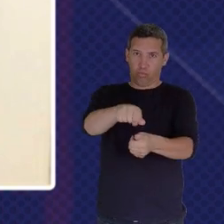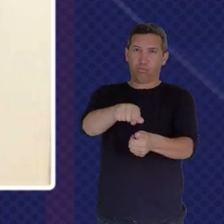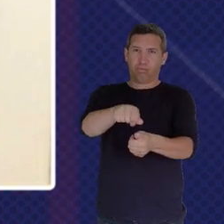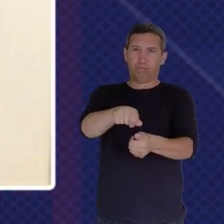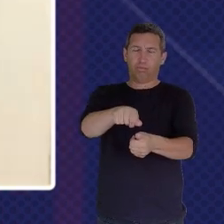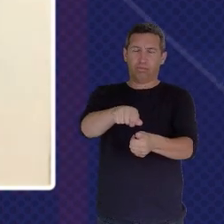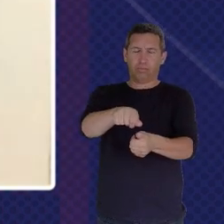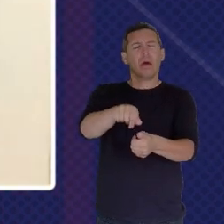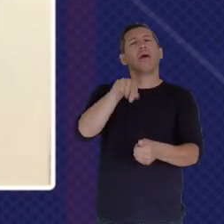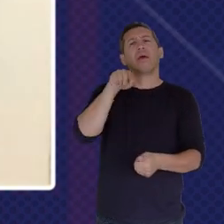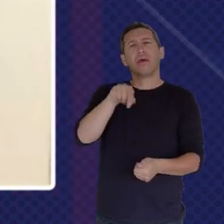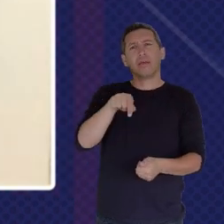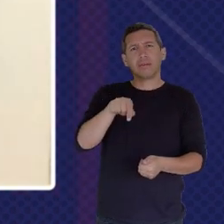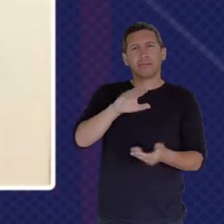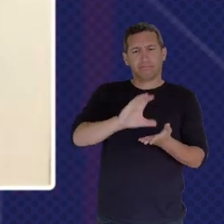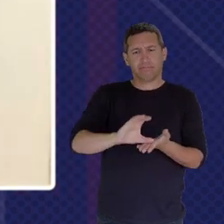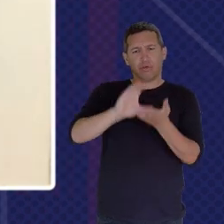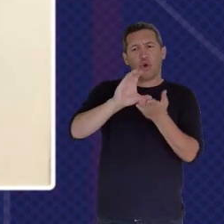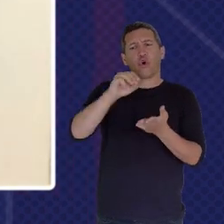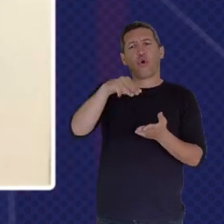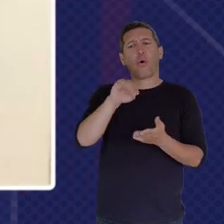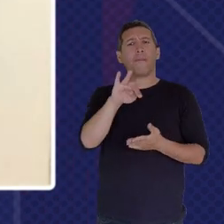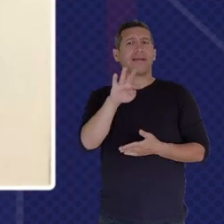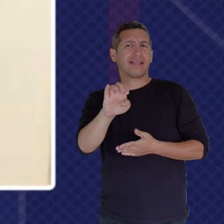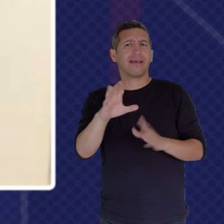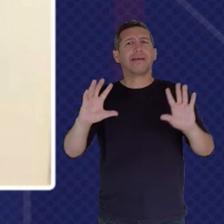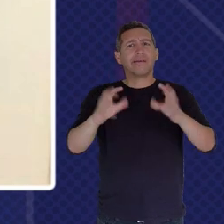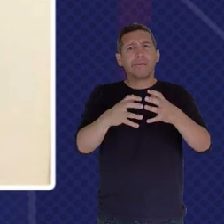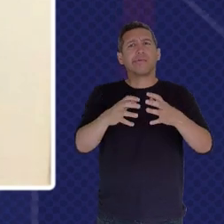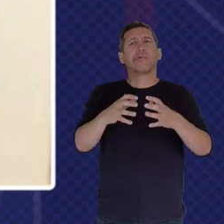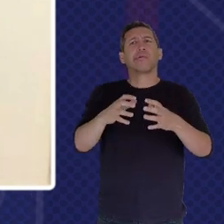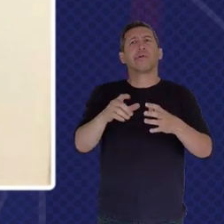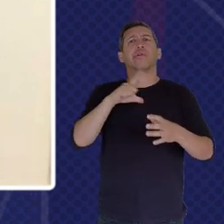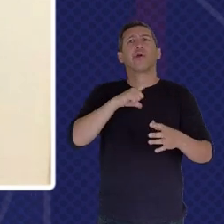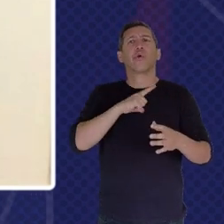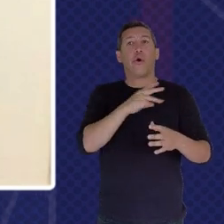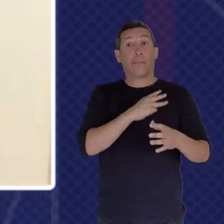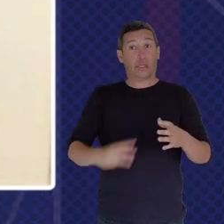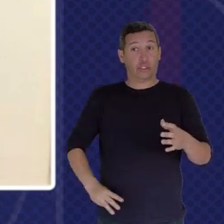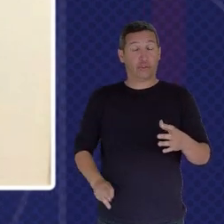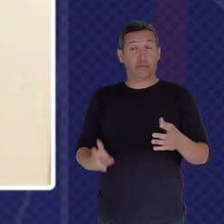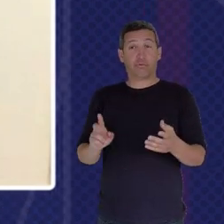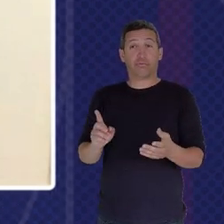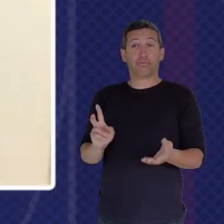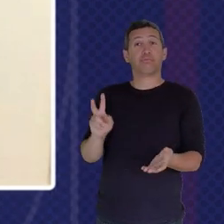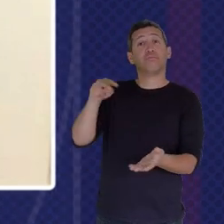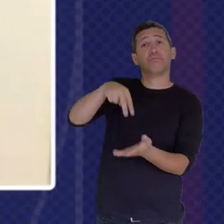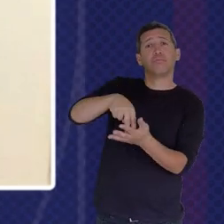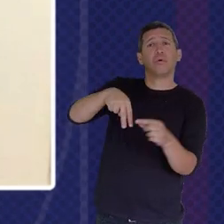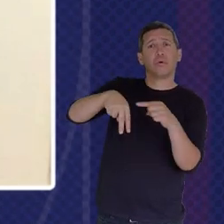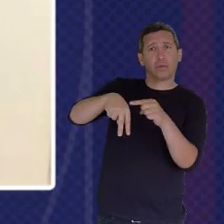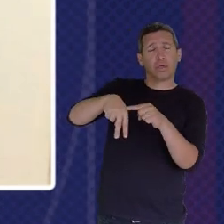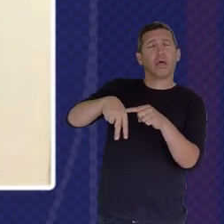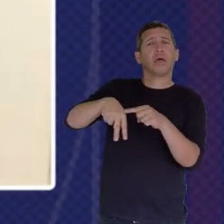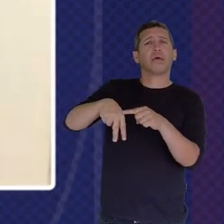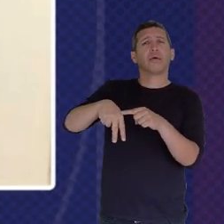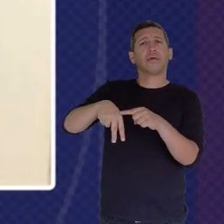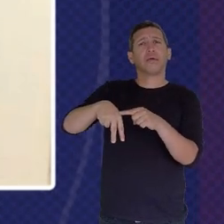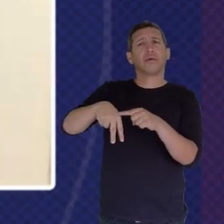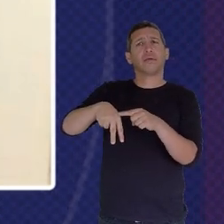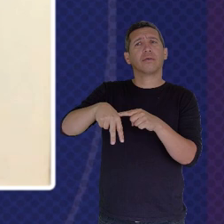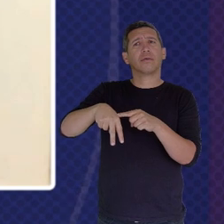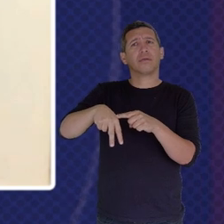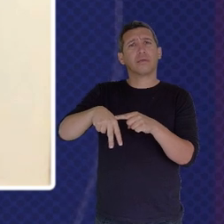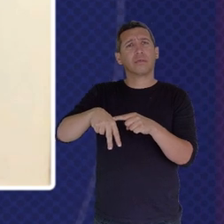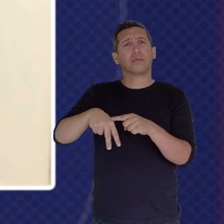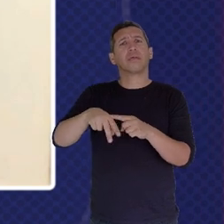As The Chair The National Security Advisor As The Co-Chair The Service Chief All The